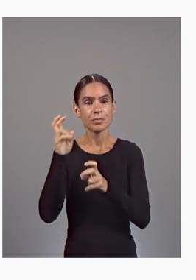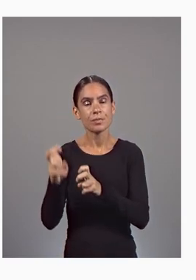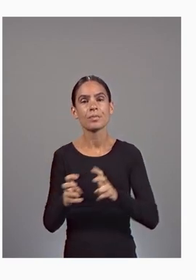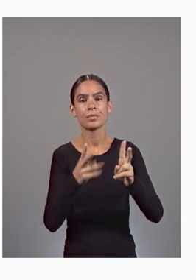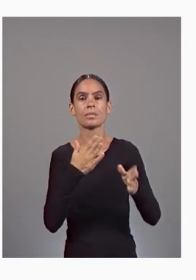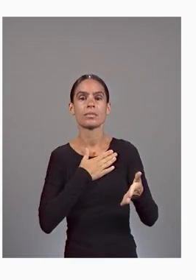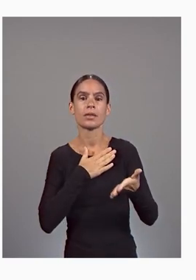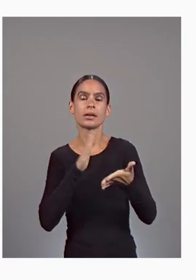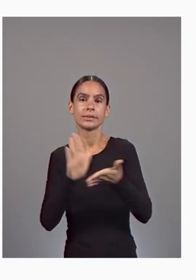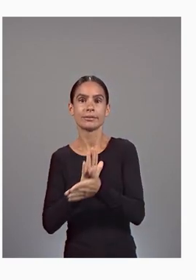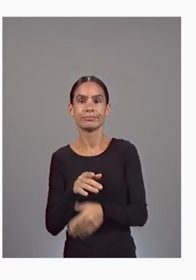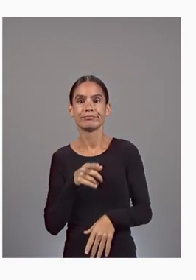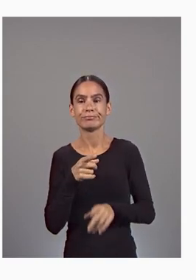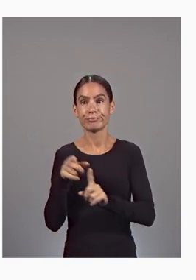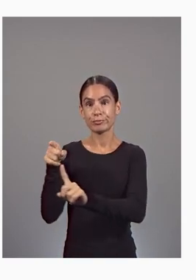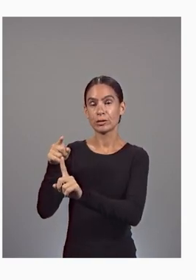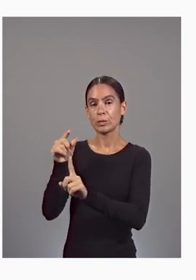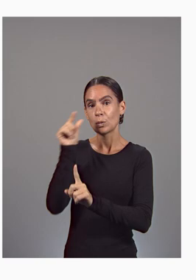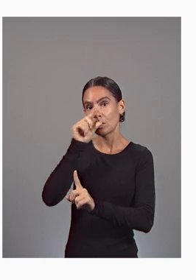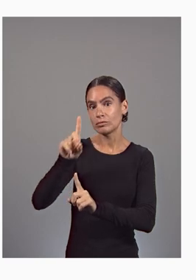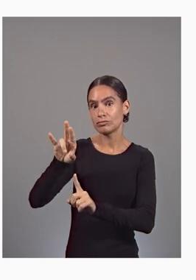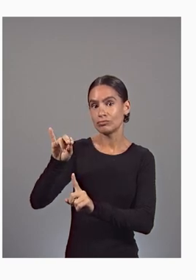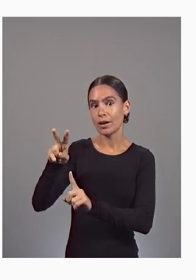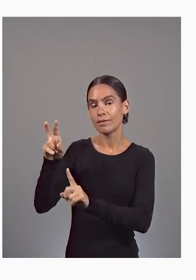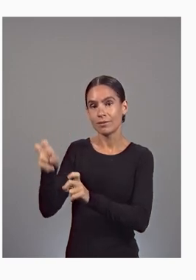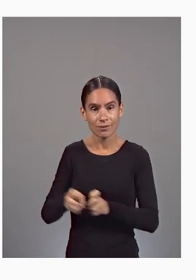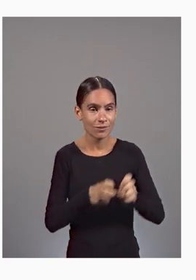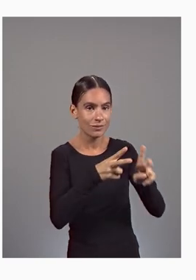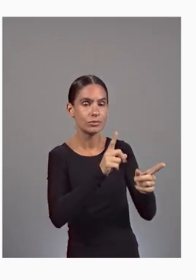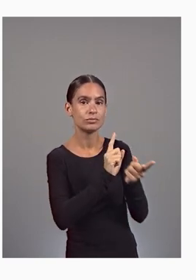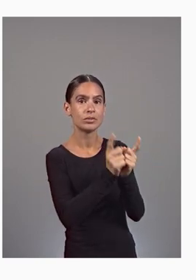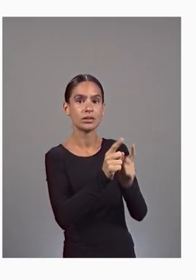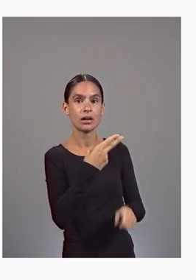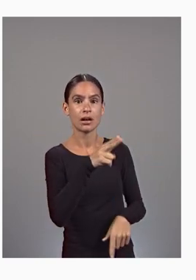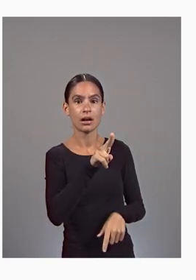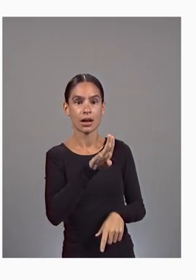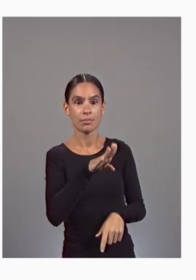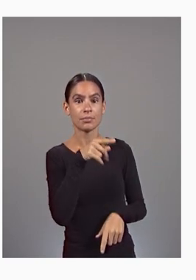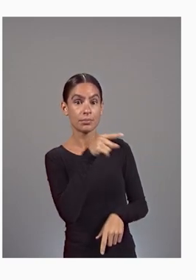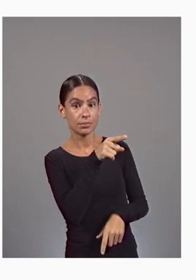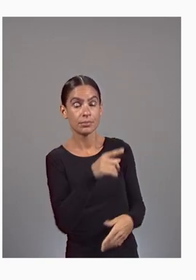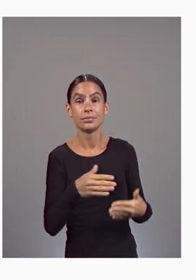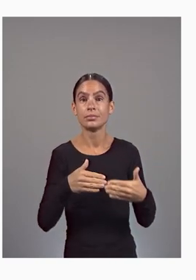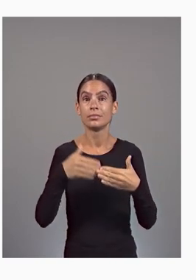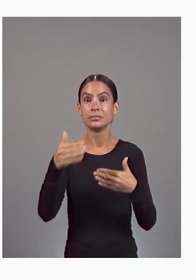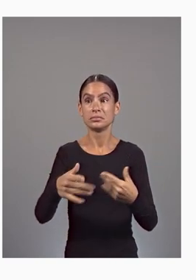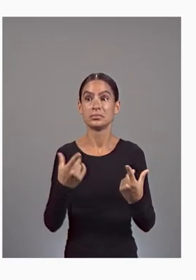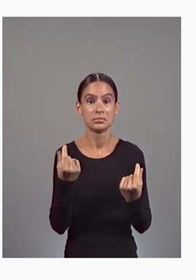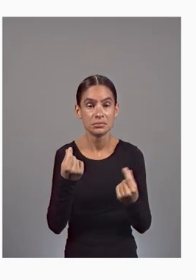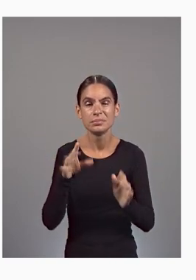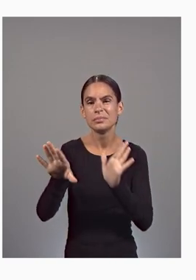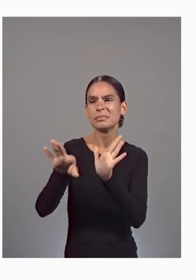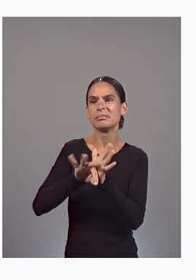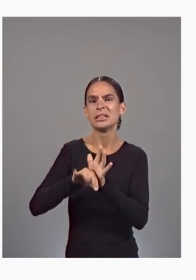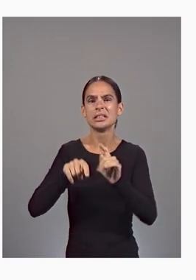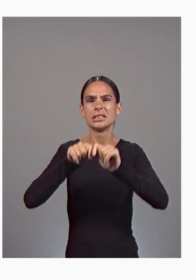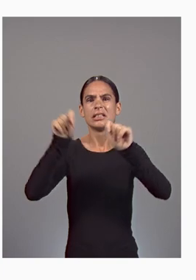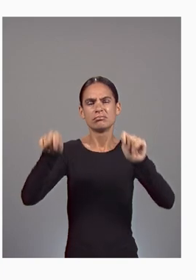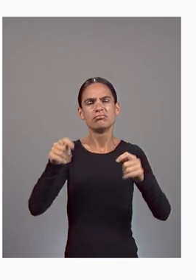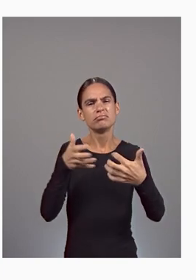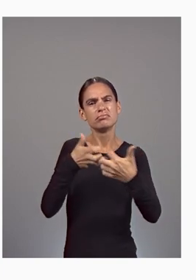from Google Drive into Translation Hub. Next, I will select the template with my preferences,